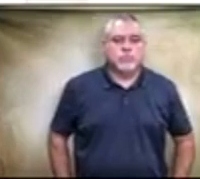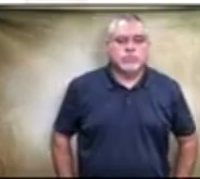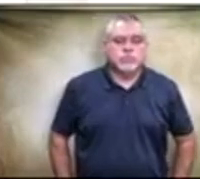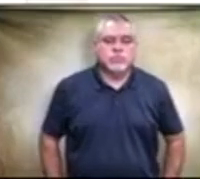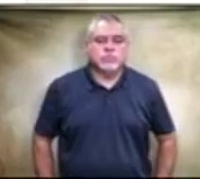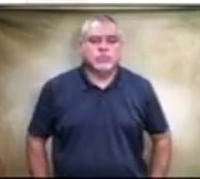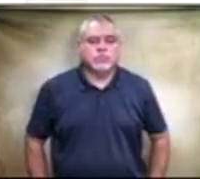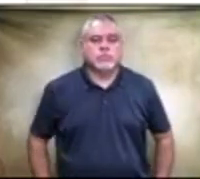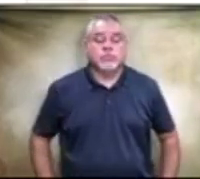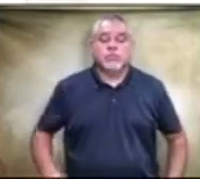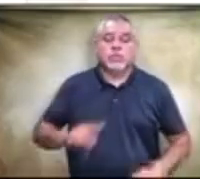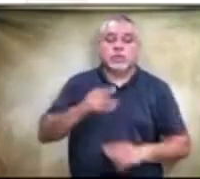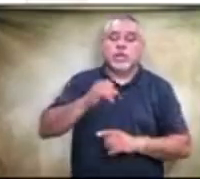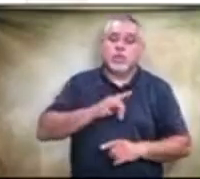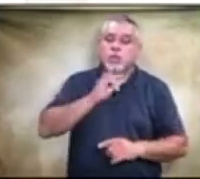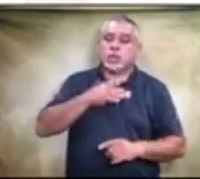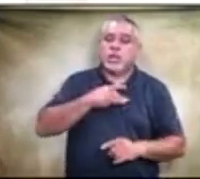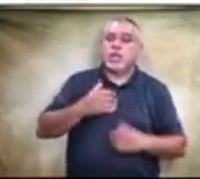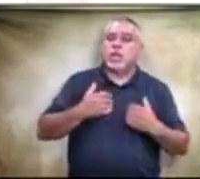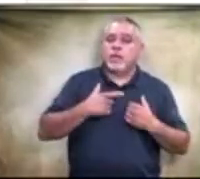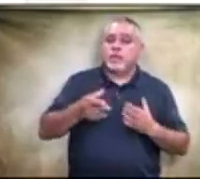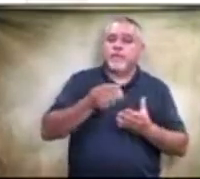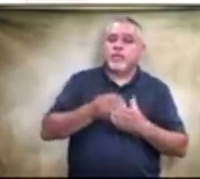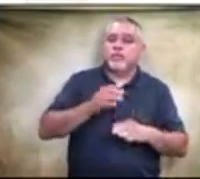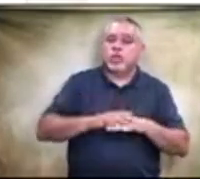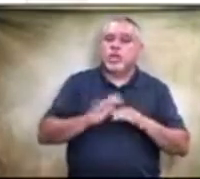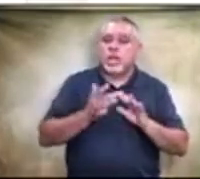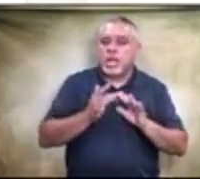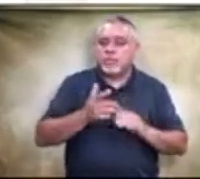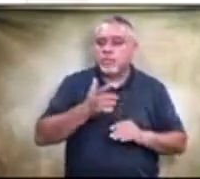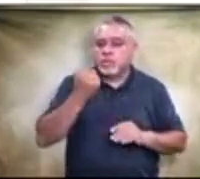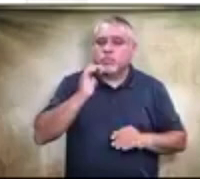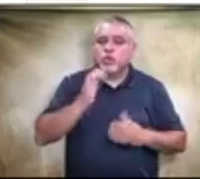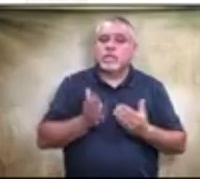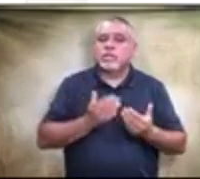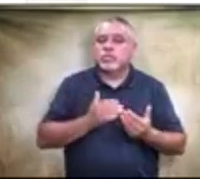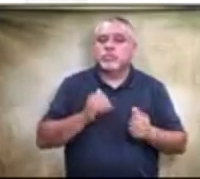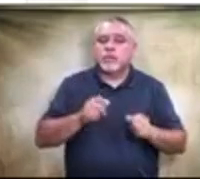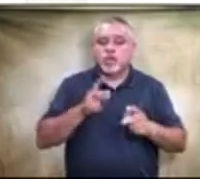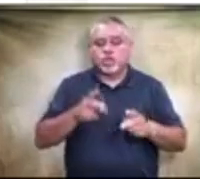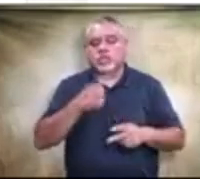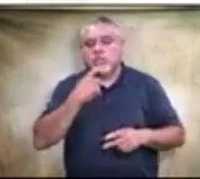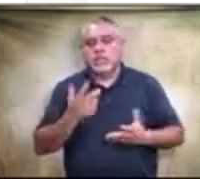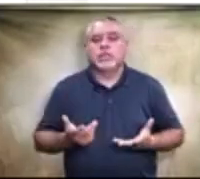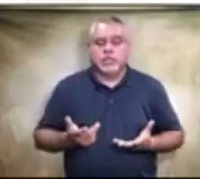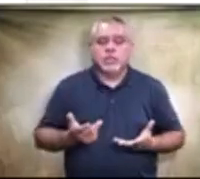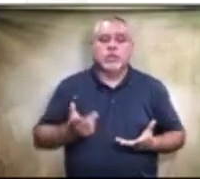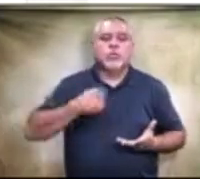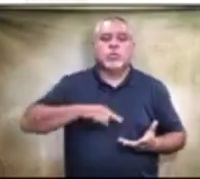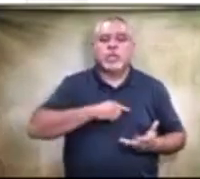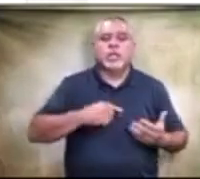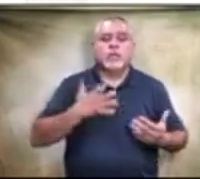okay i would really like to have these funds online because it would be easier to be able to look and say hey we have saved